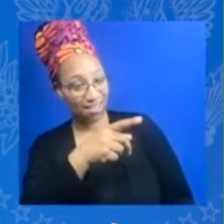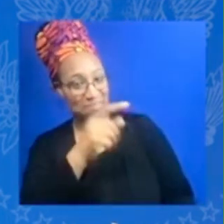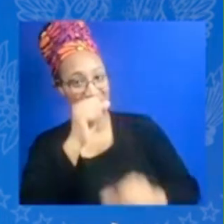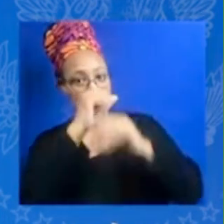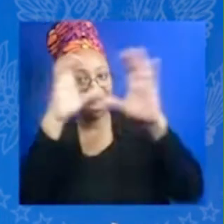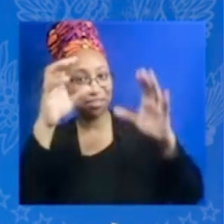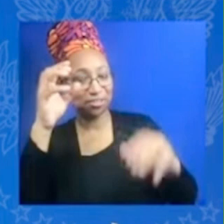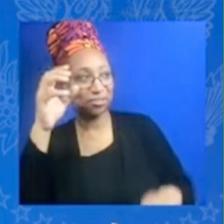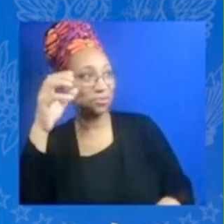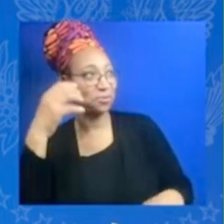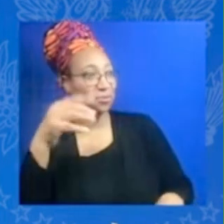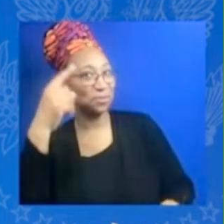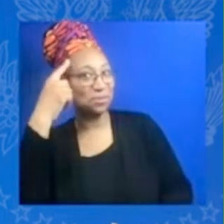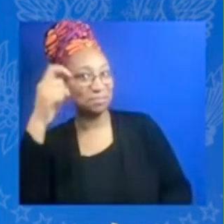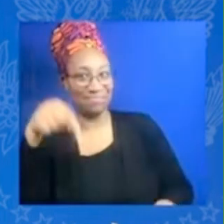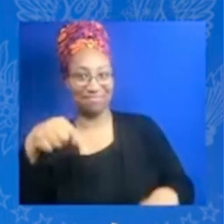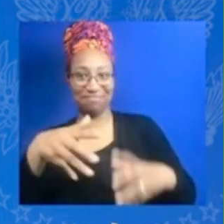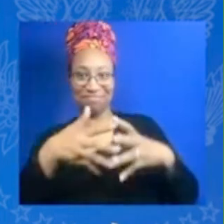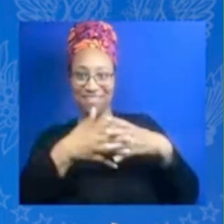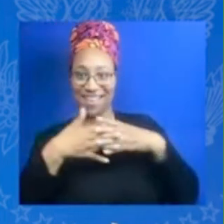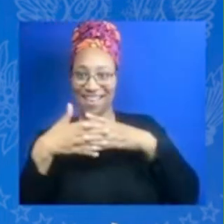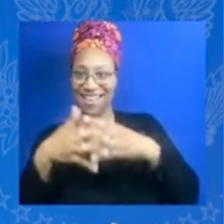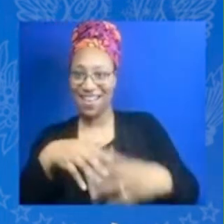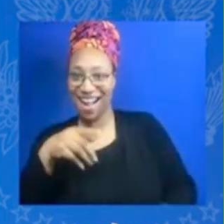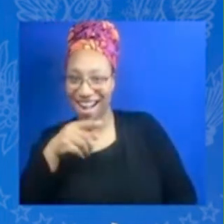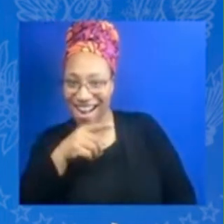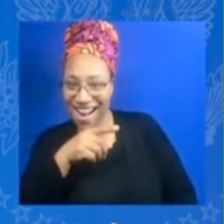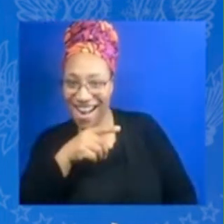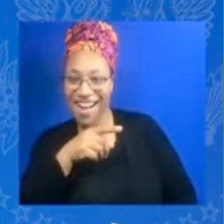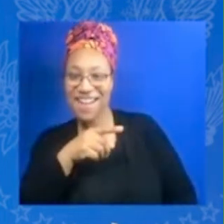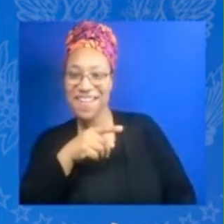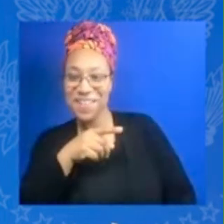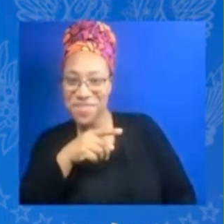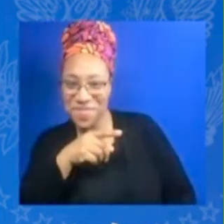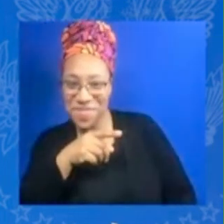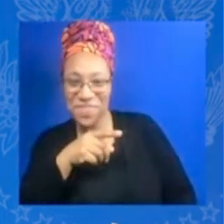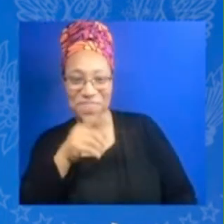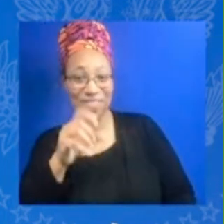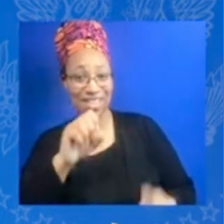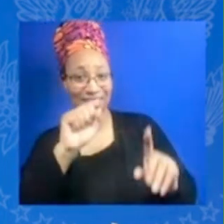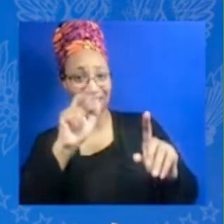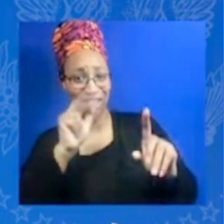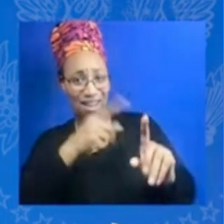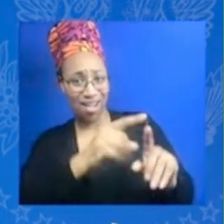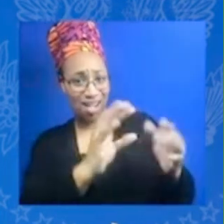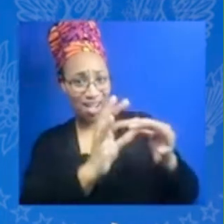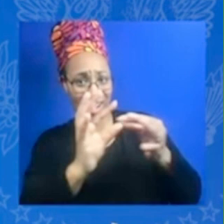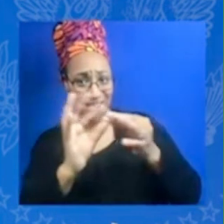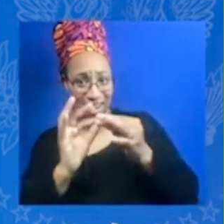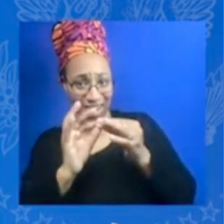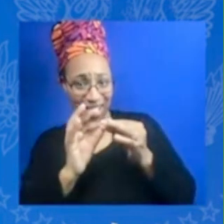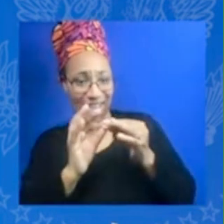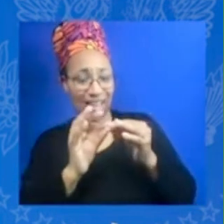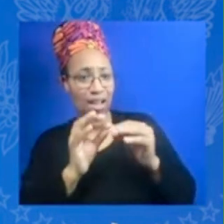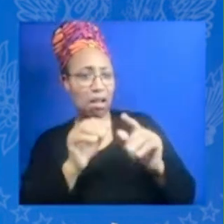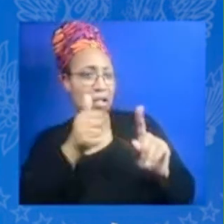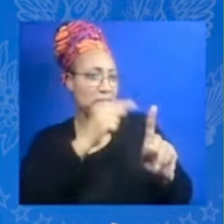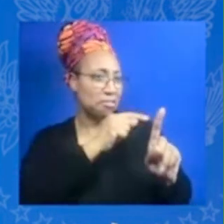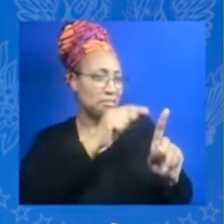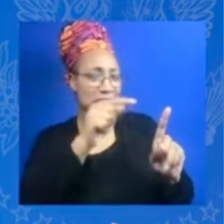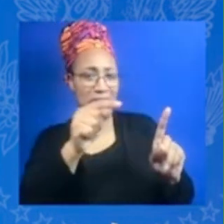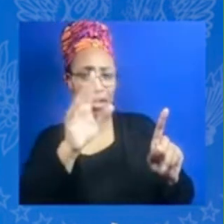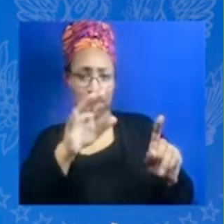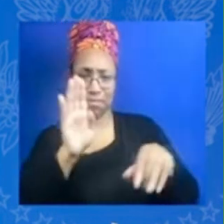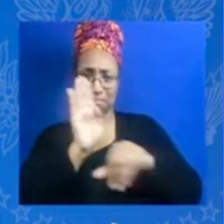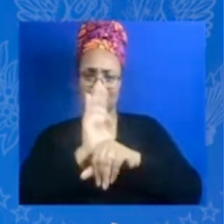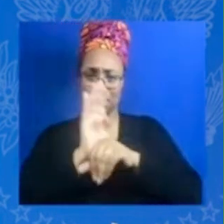need that you know i know that um you know sarah well all of you have talked about the fact that entrepreneurship is really not for the faint of a heart by really